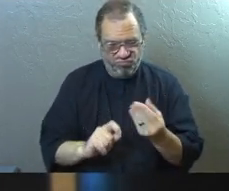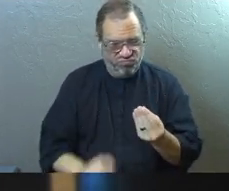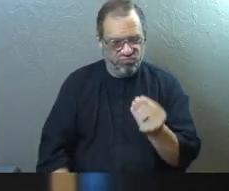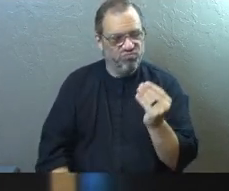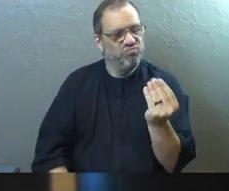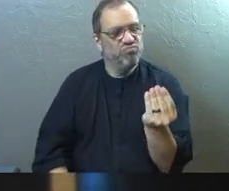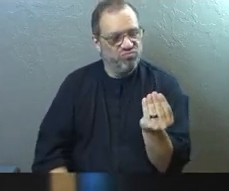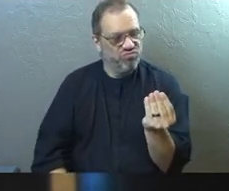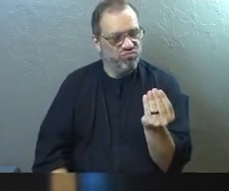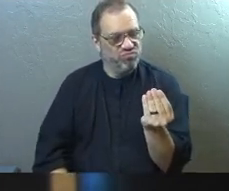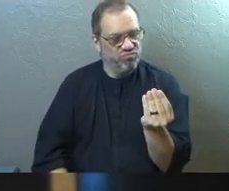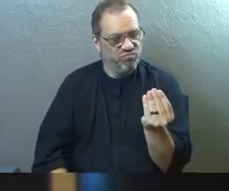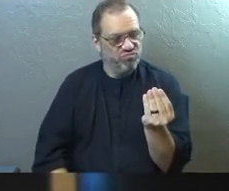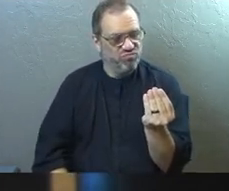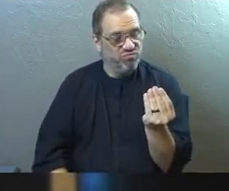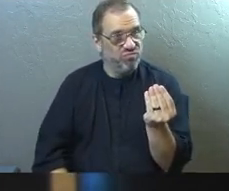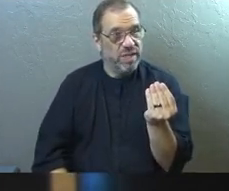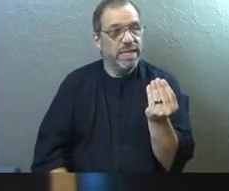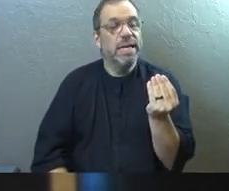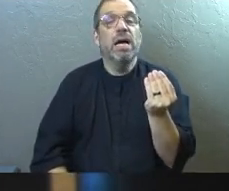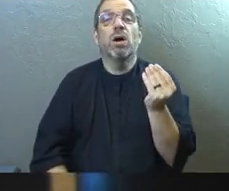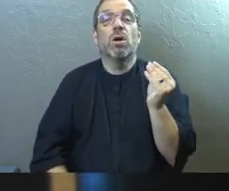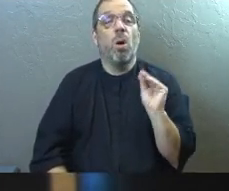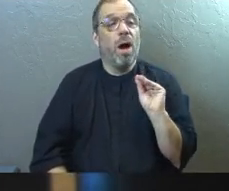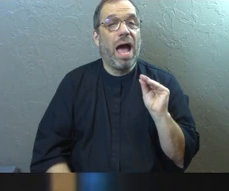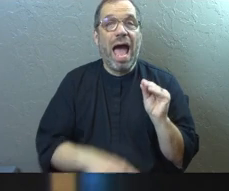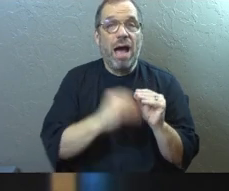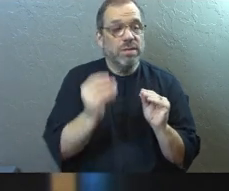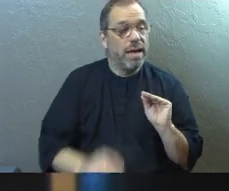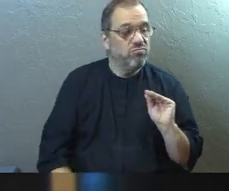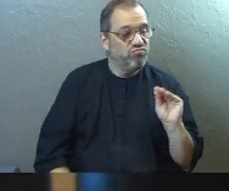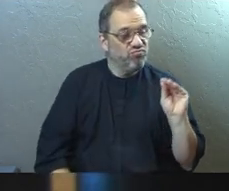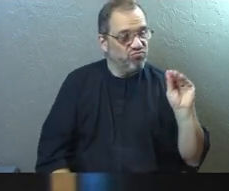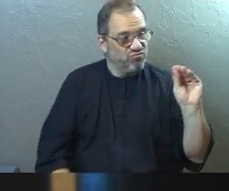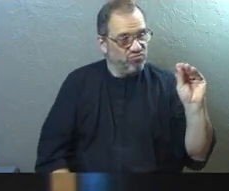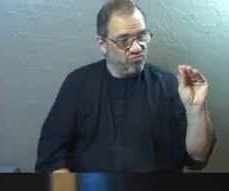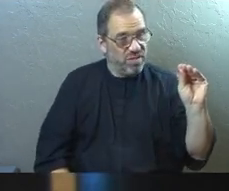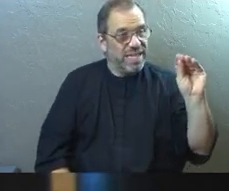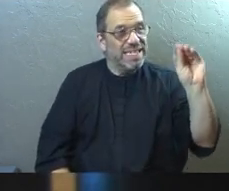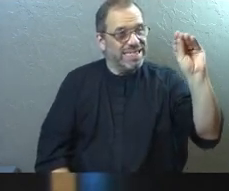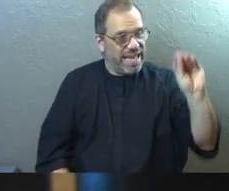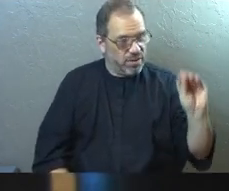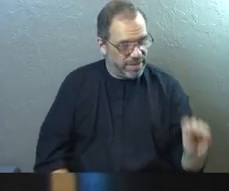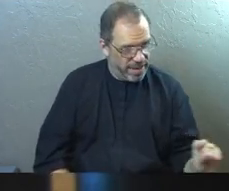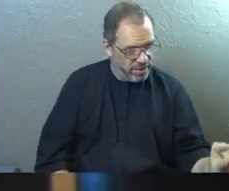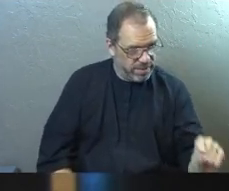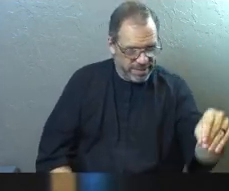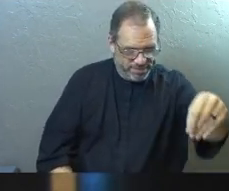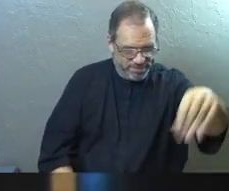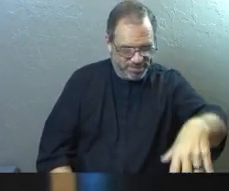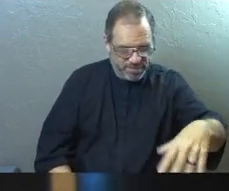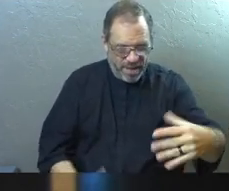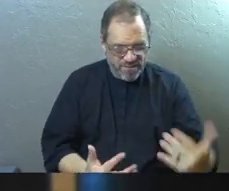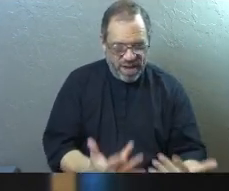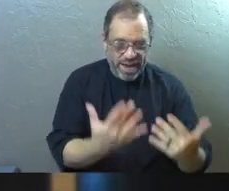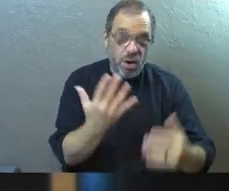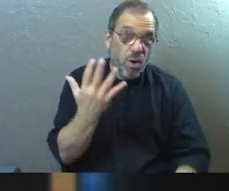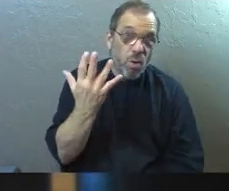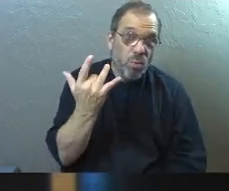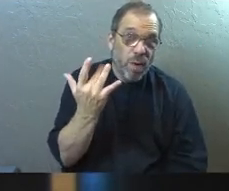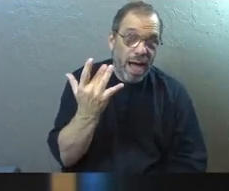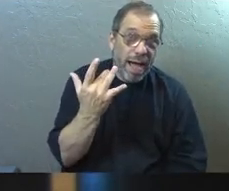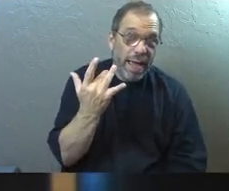that straight out those doors, down the steps, into the patio, and put that right in the fire. Why?